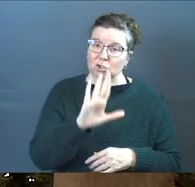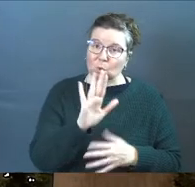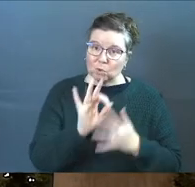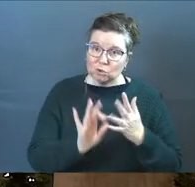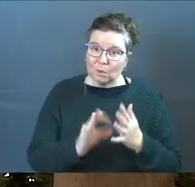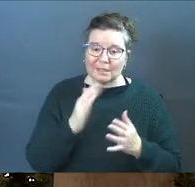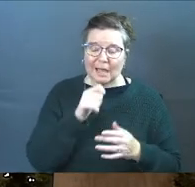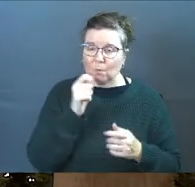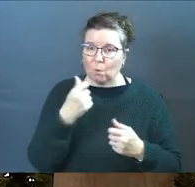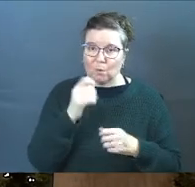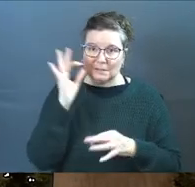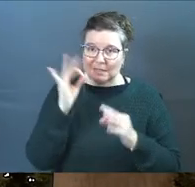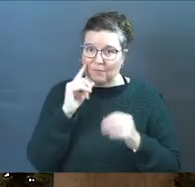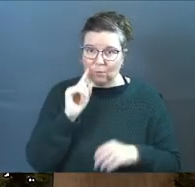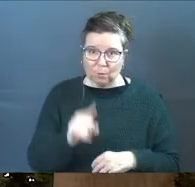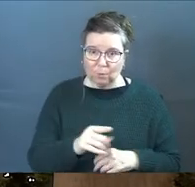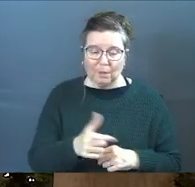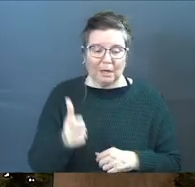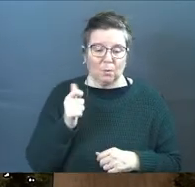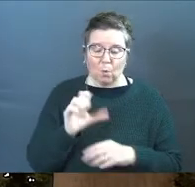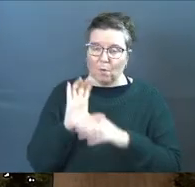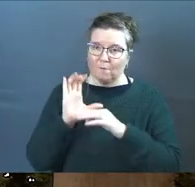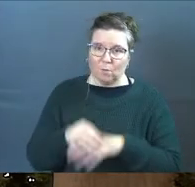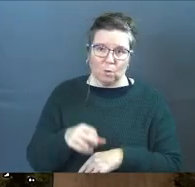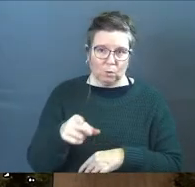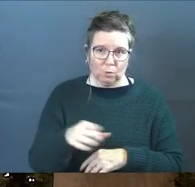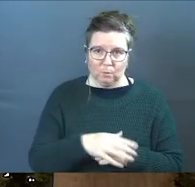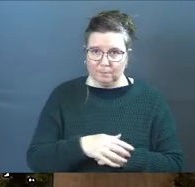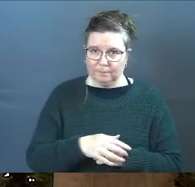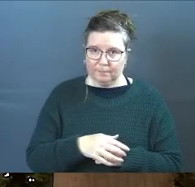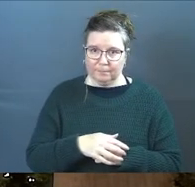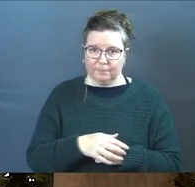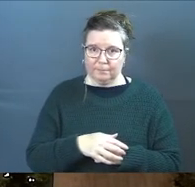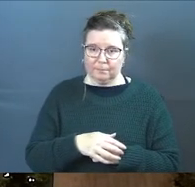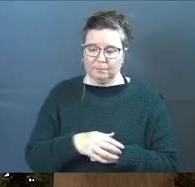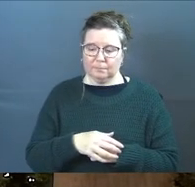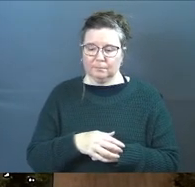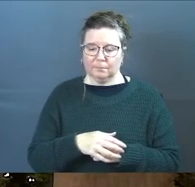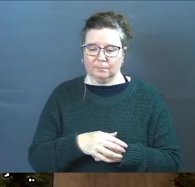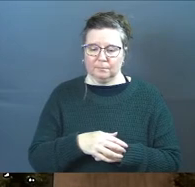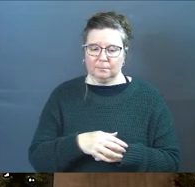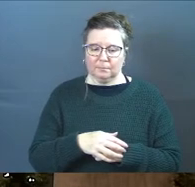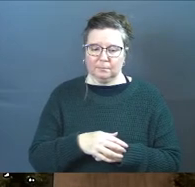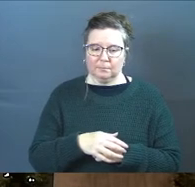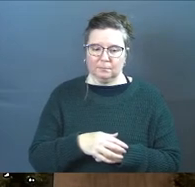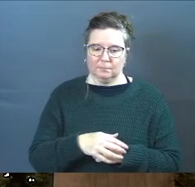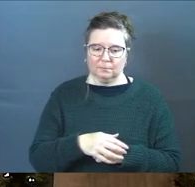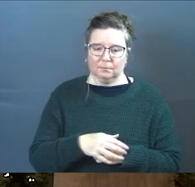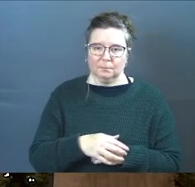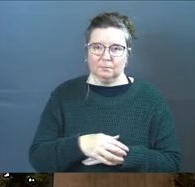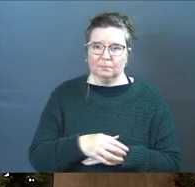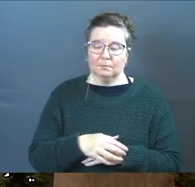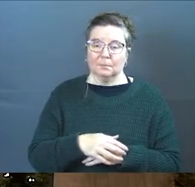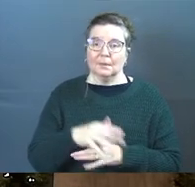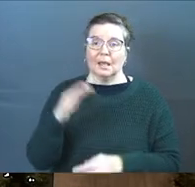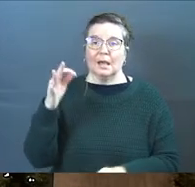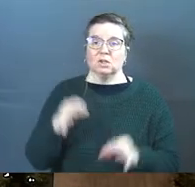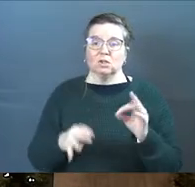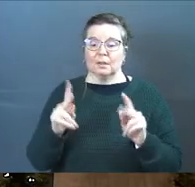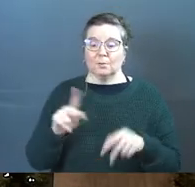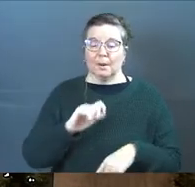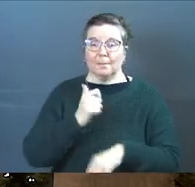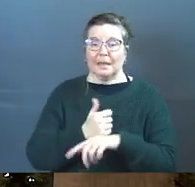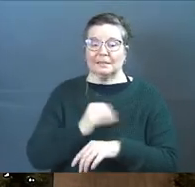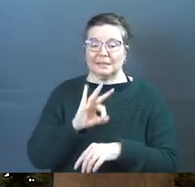your choice and God won't make it for you and he won't force you and he judges this